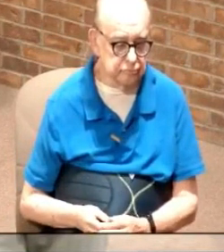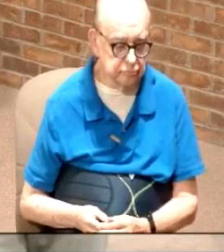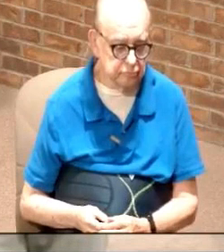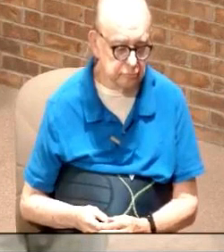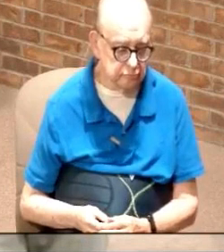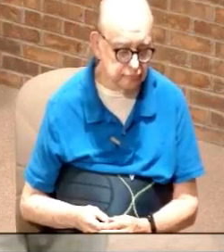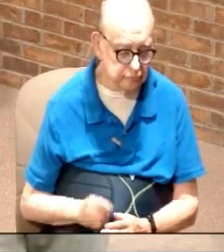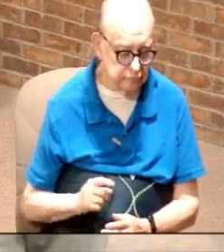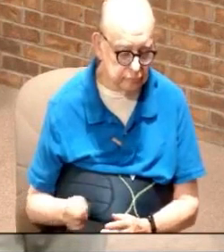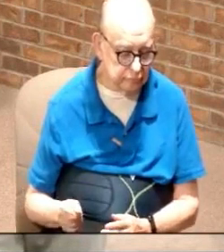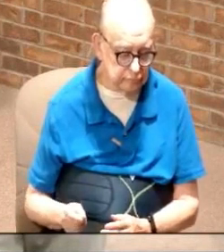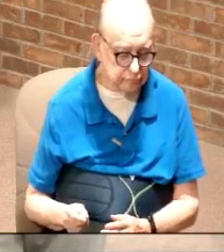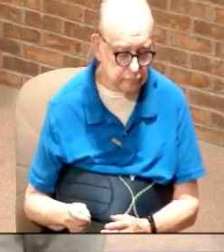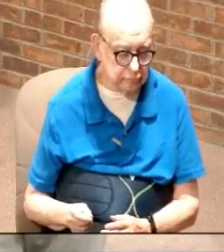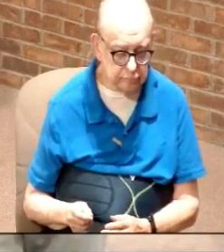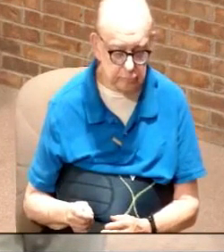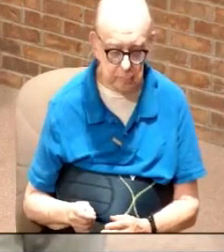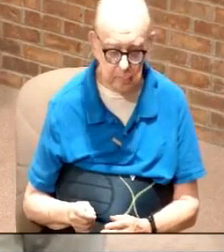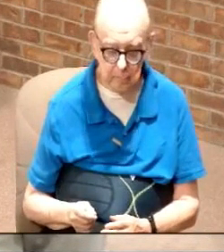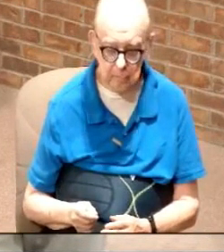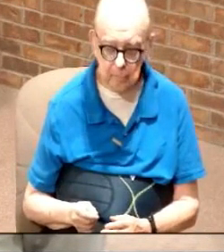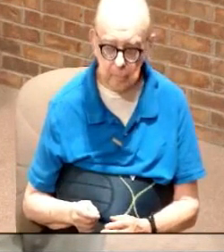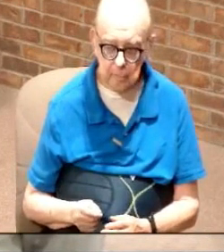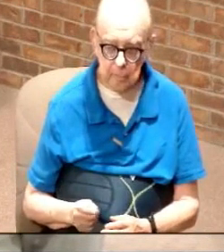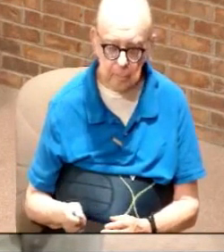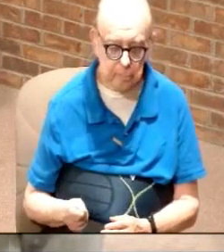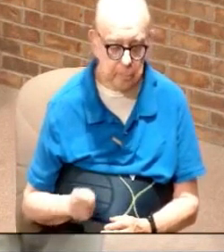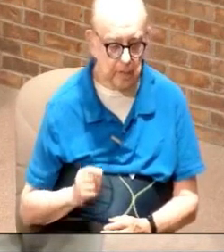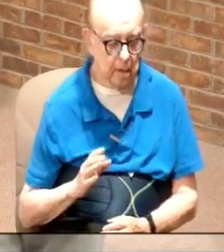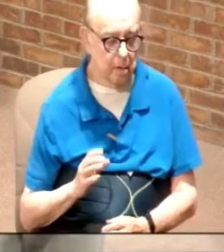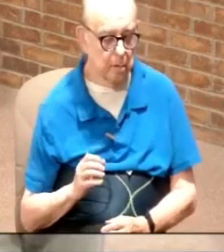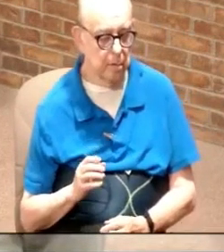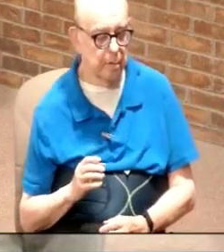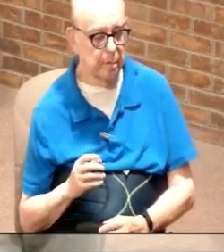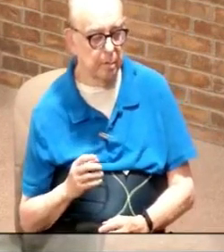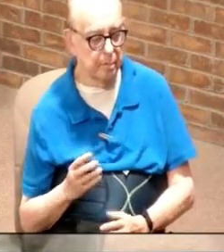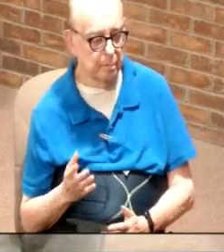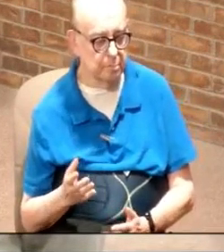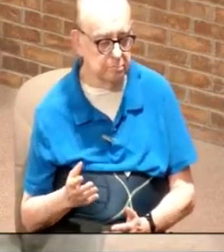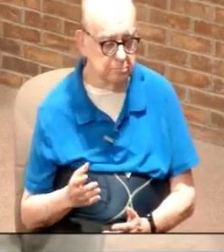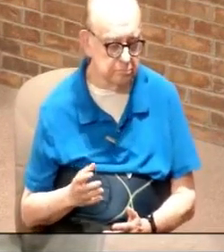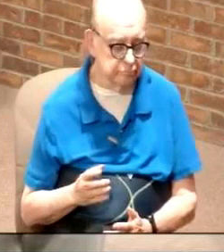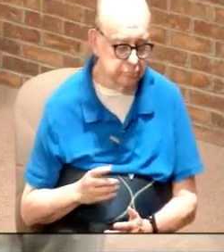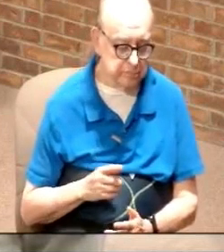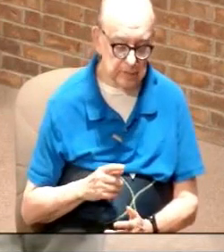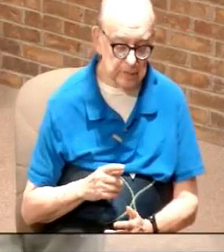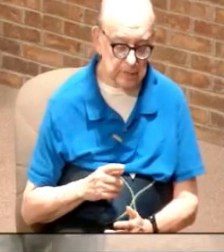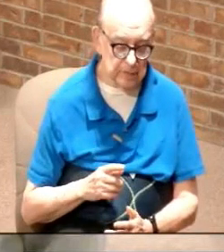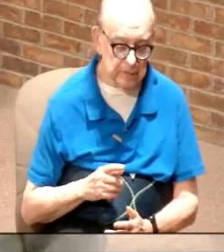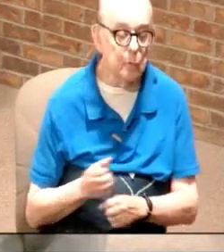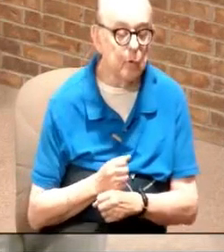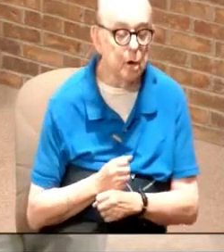their money their case they won